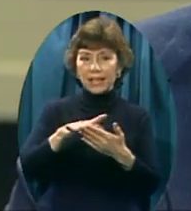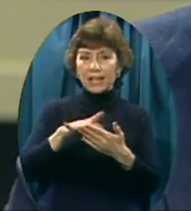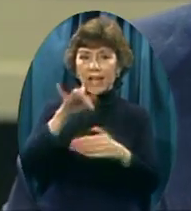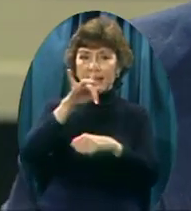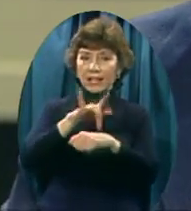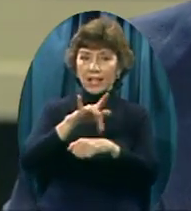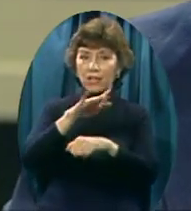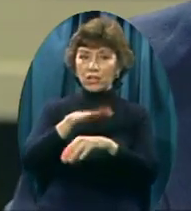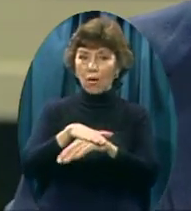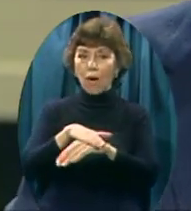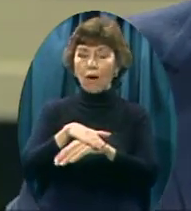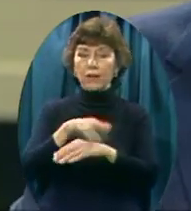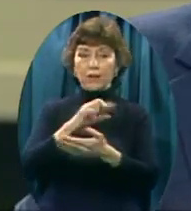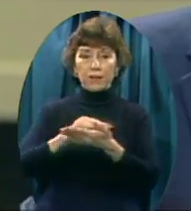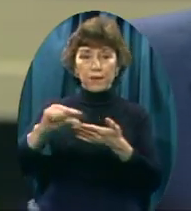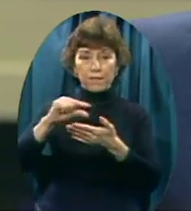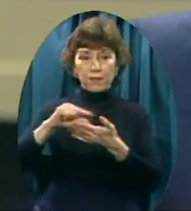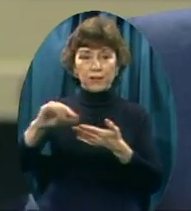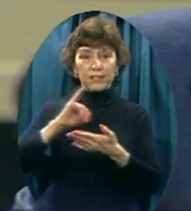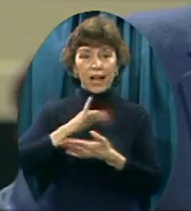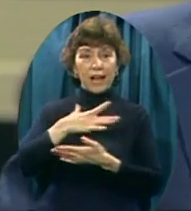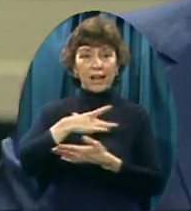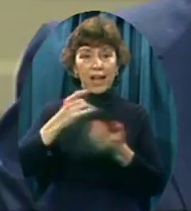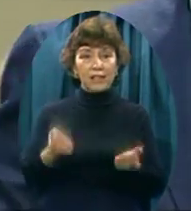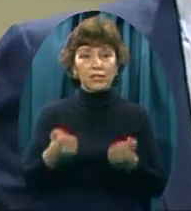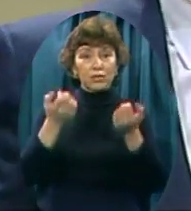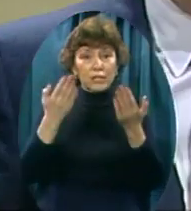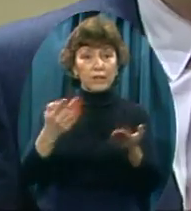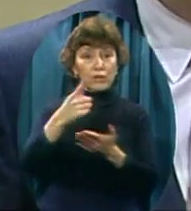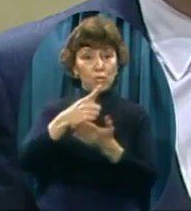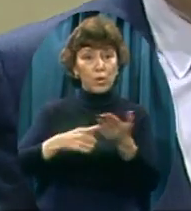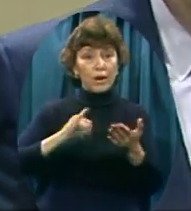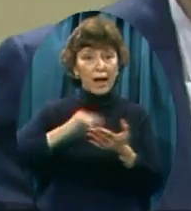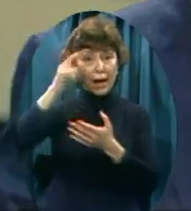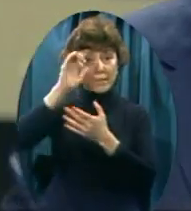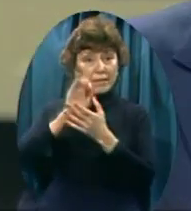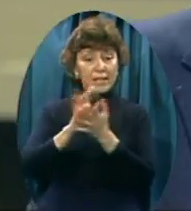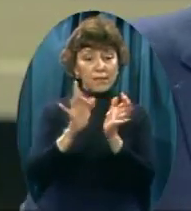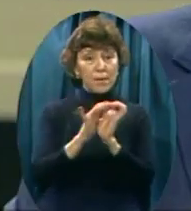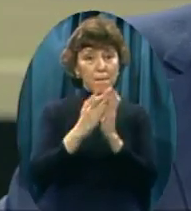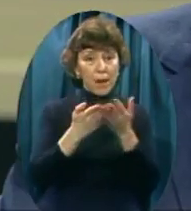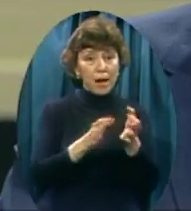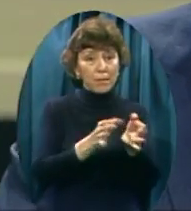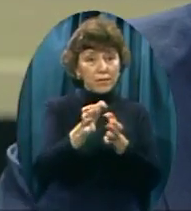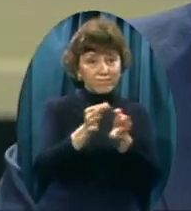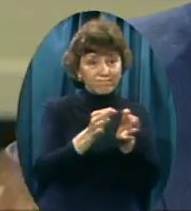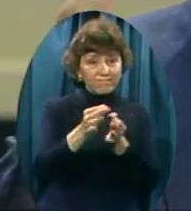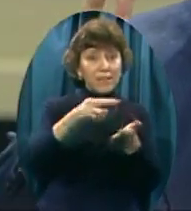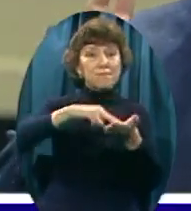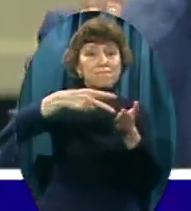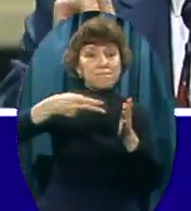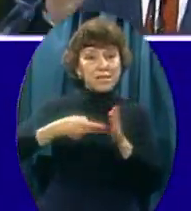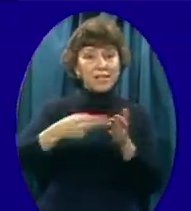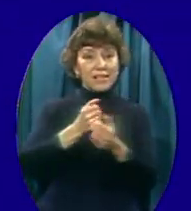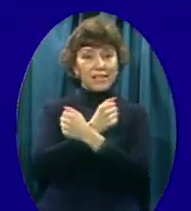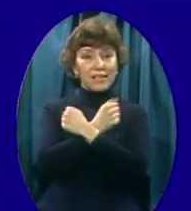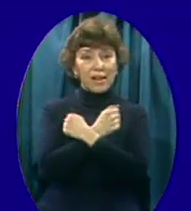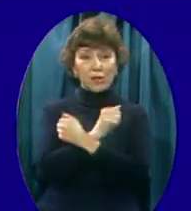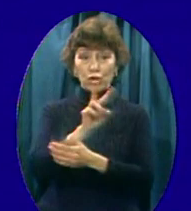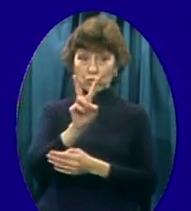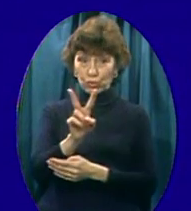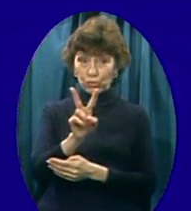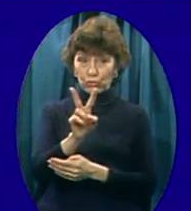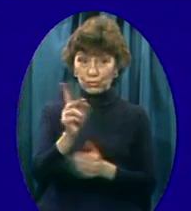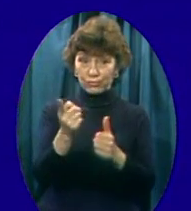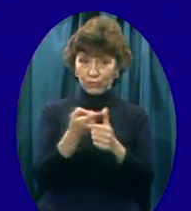I'd like to give you What I believe To be the biblical Meaning of love Let me give you Two general definitions